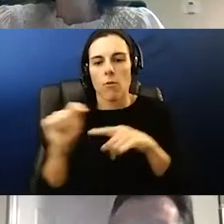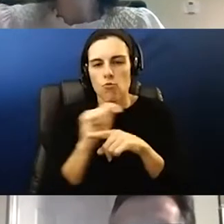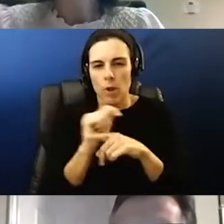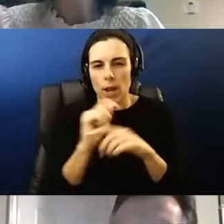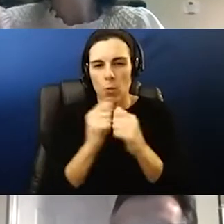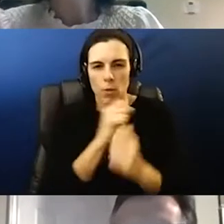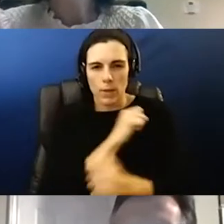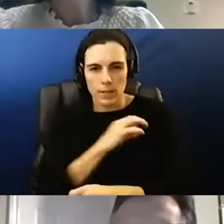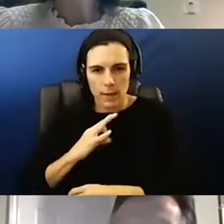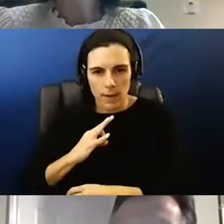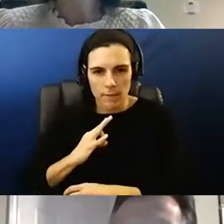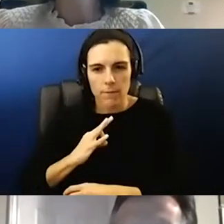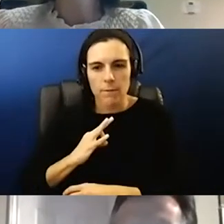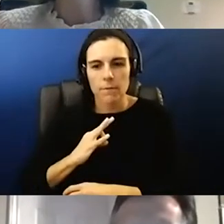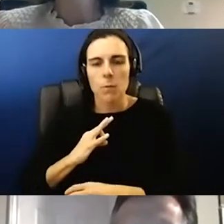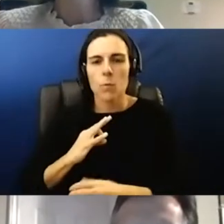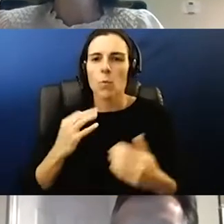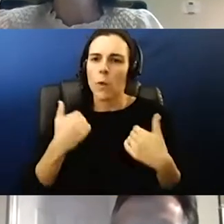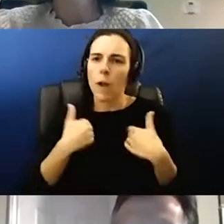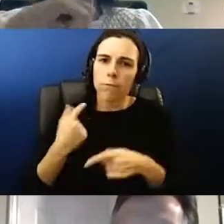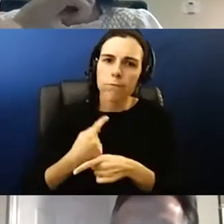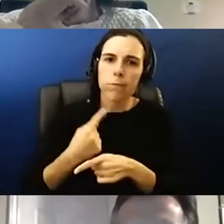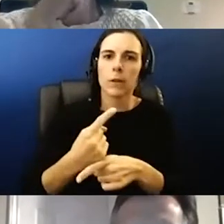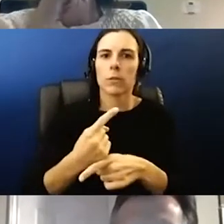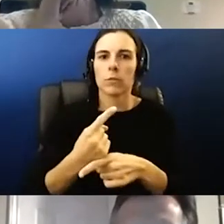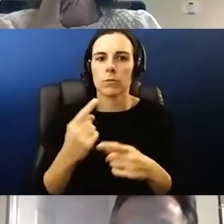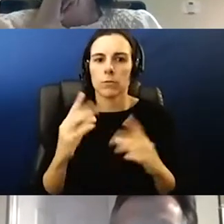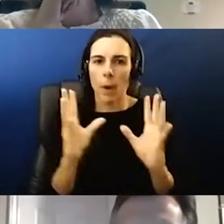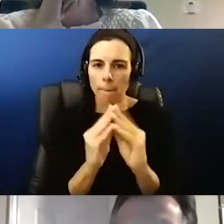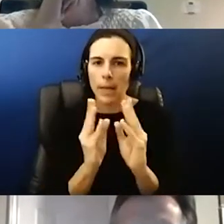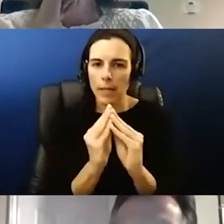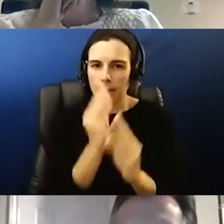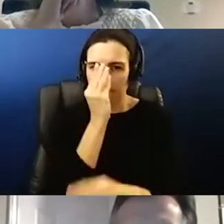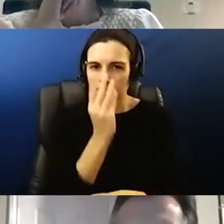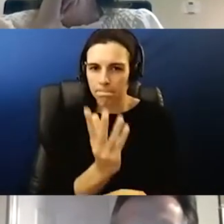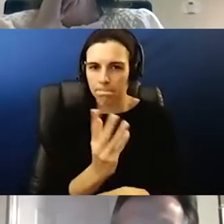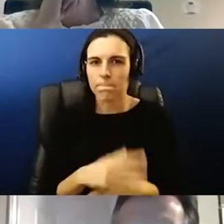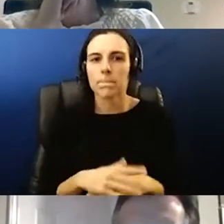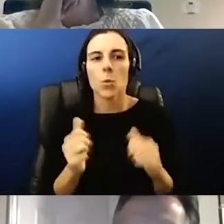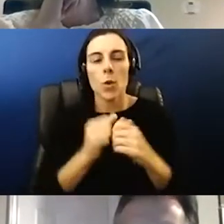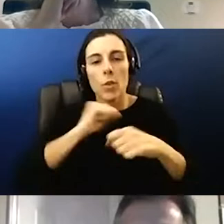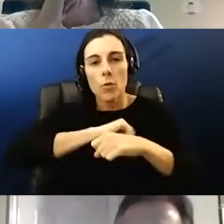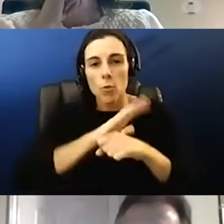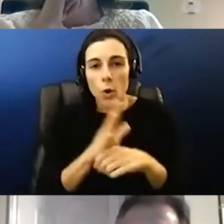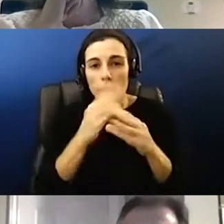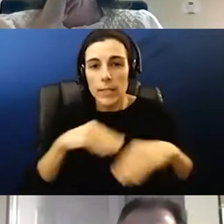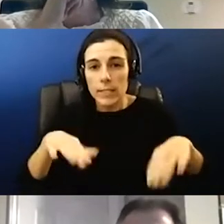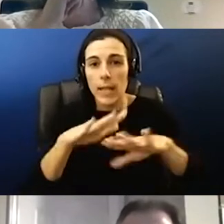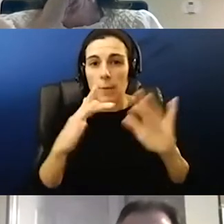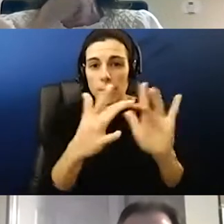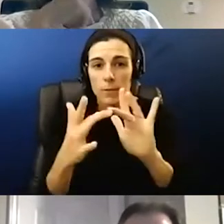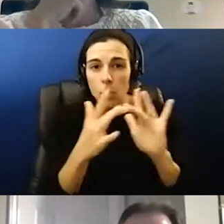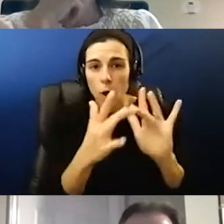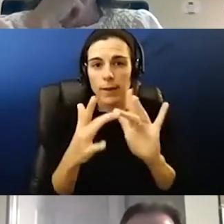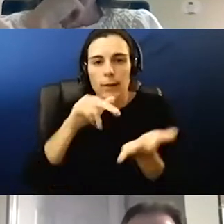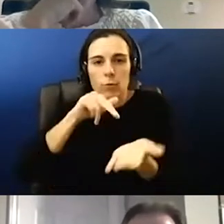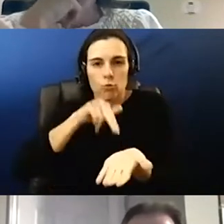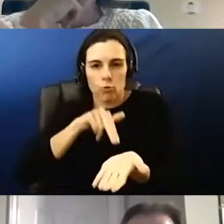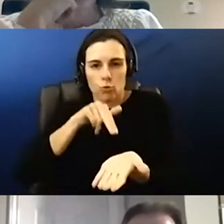we have regular meetings, I should tell you, with our COVID campus contacts and our campus nurses.